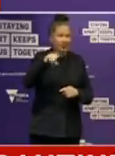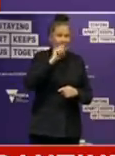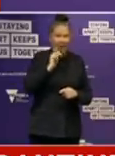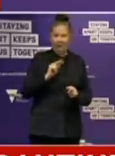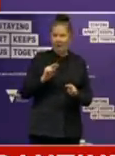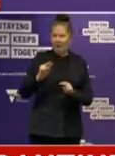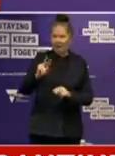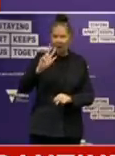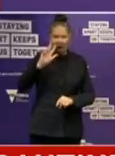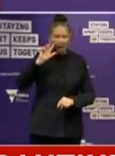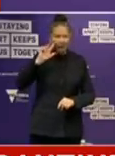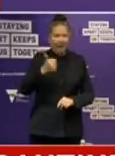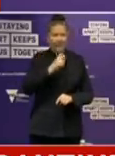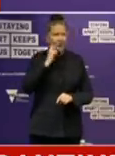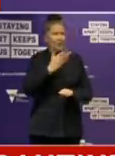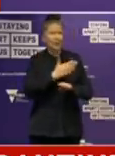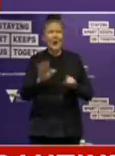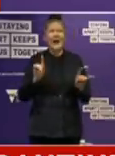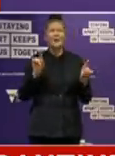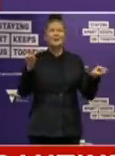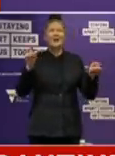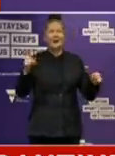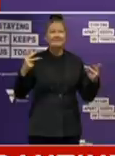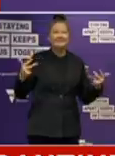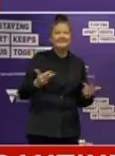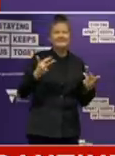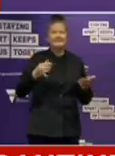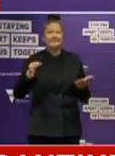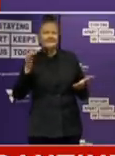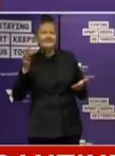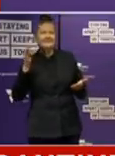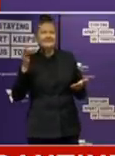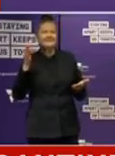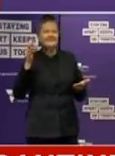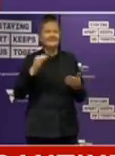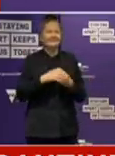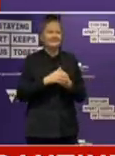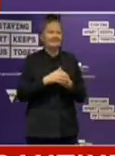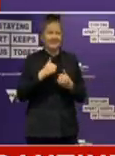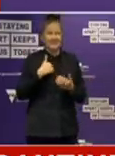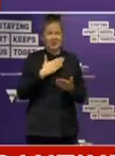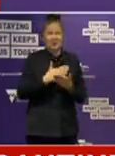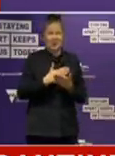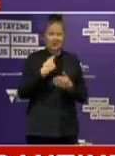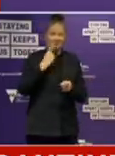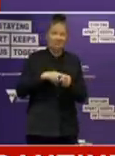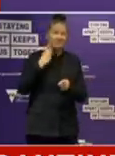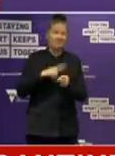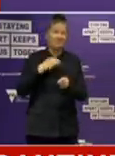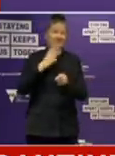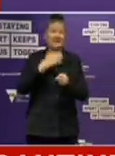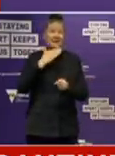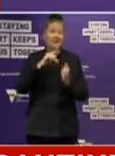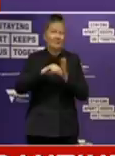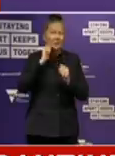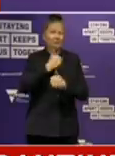new, I think, alfresco environment for CBD dining, which will be, I suspect, enjoyed for many summers hence. Outside